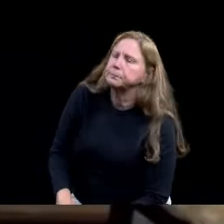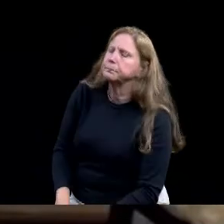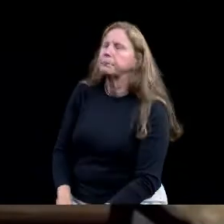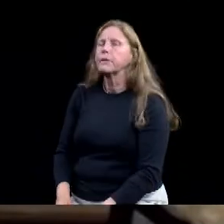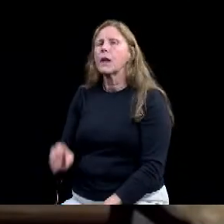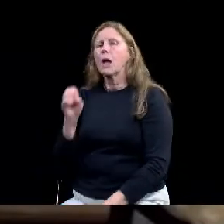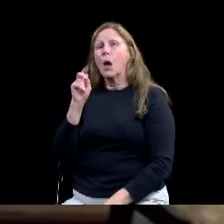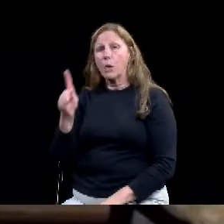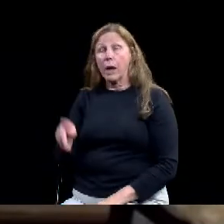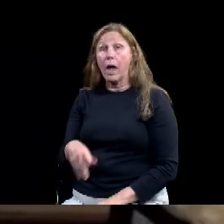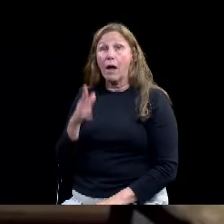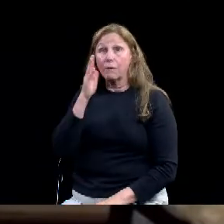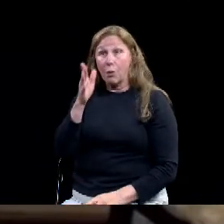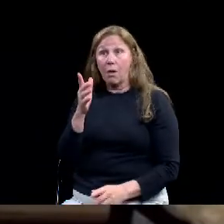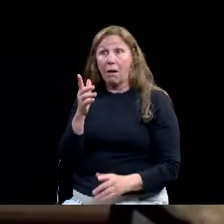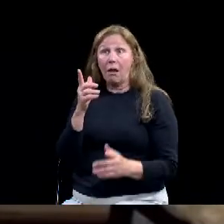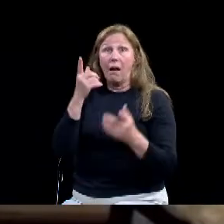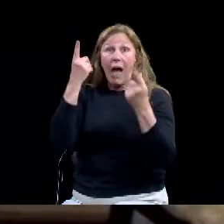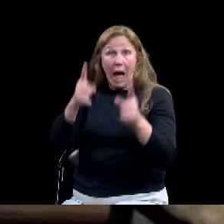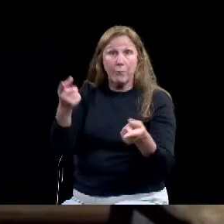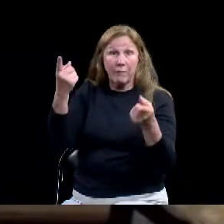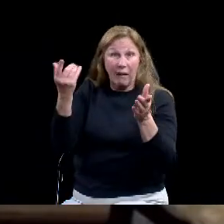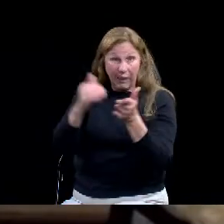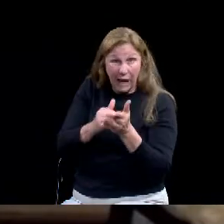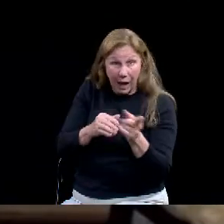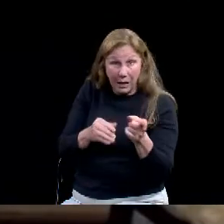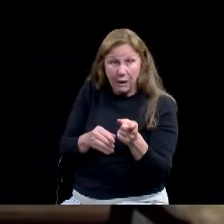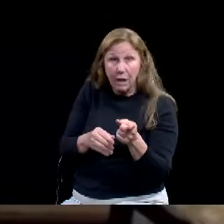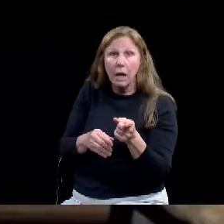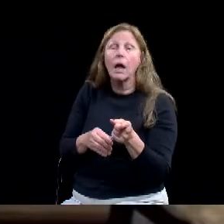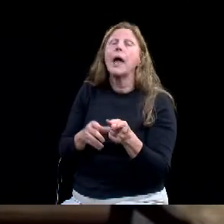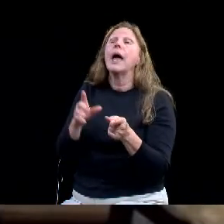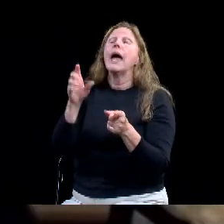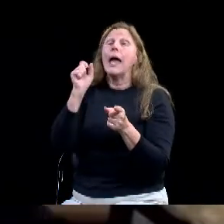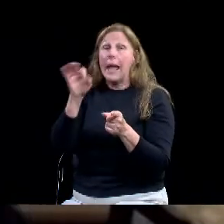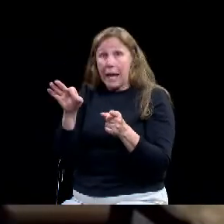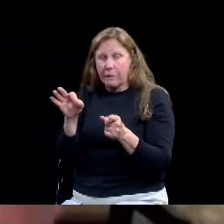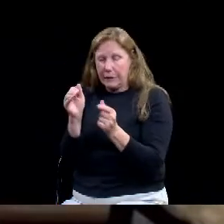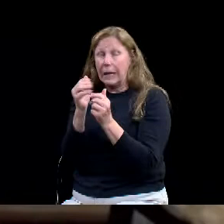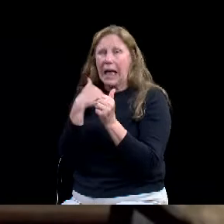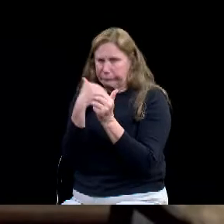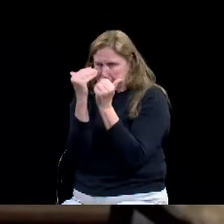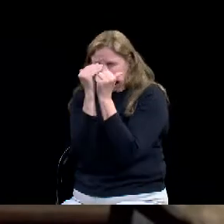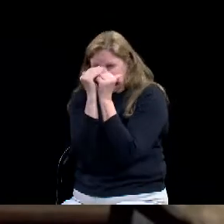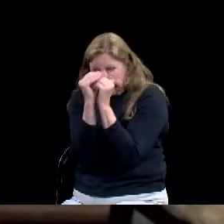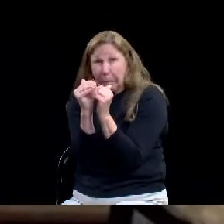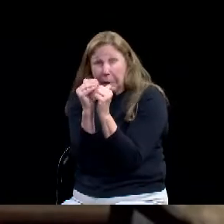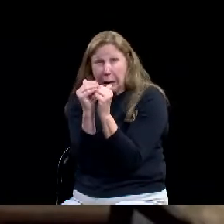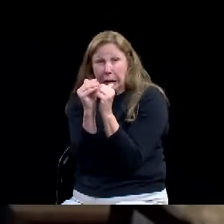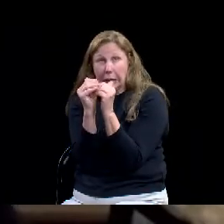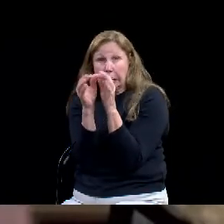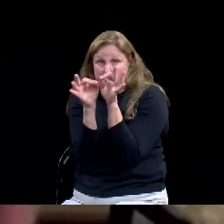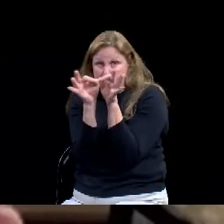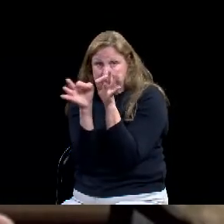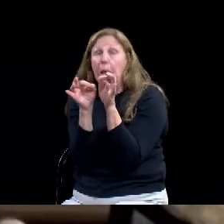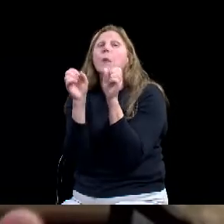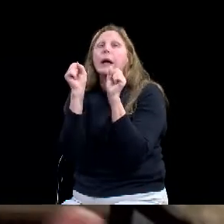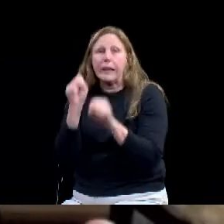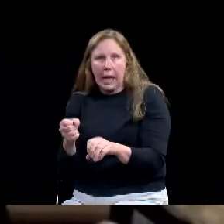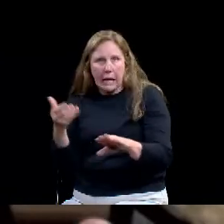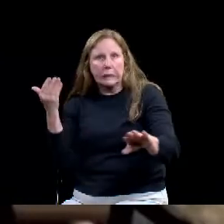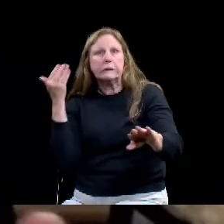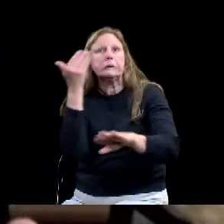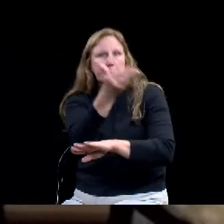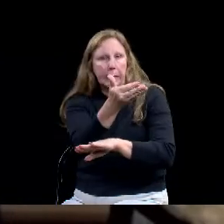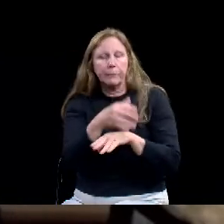FEMA. That's one of the reasons why doing an after action review is so important, not only for, you know, so that we can do a better job of